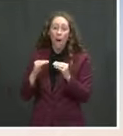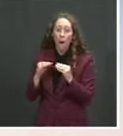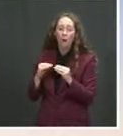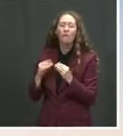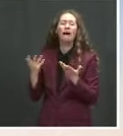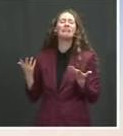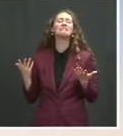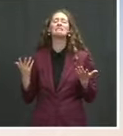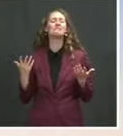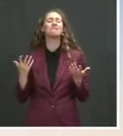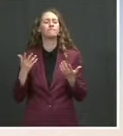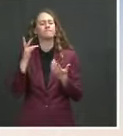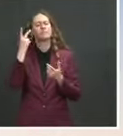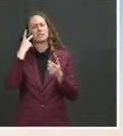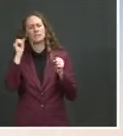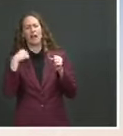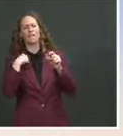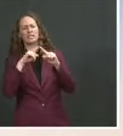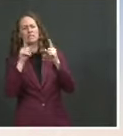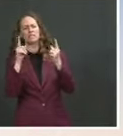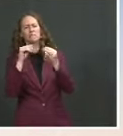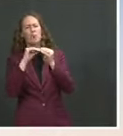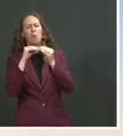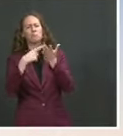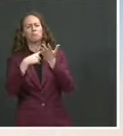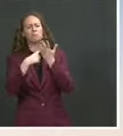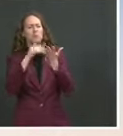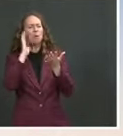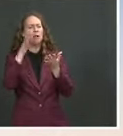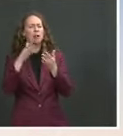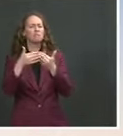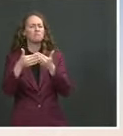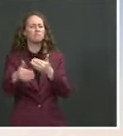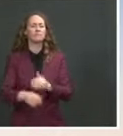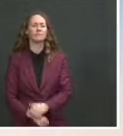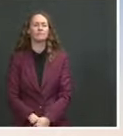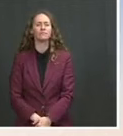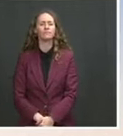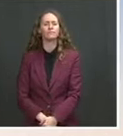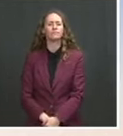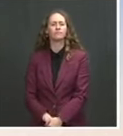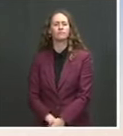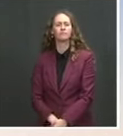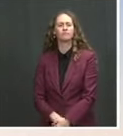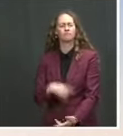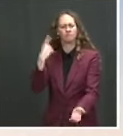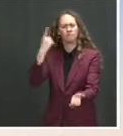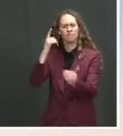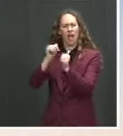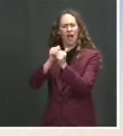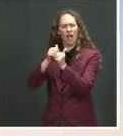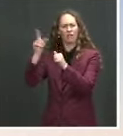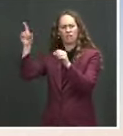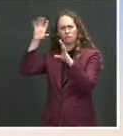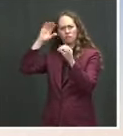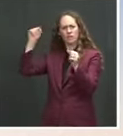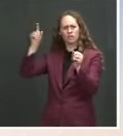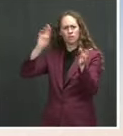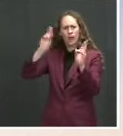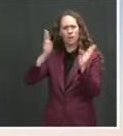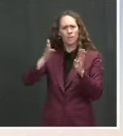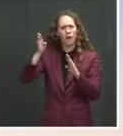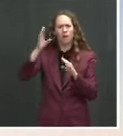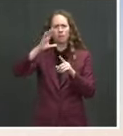Broadly, if you could explain a little bit more how the president has been preparing for this big trip tomorrow. How much time has he been spending in briefings?